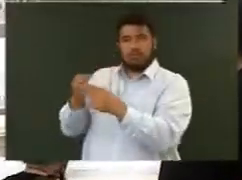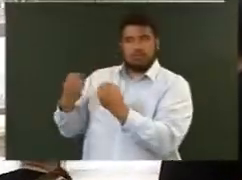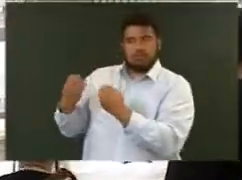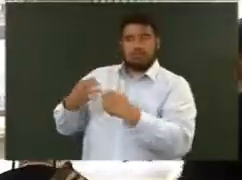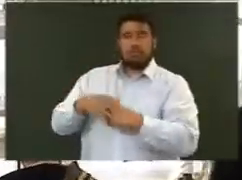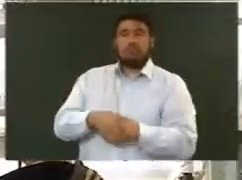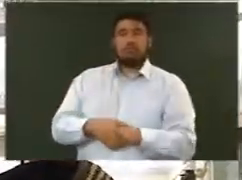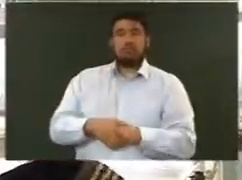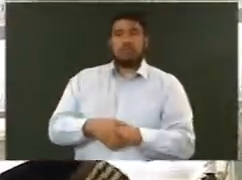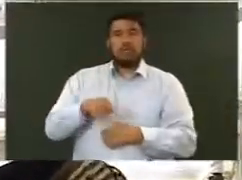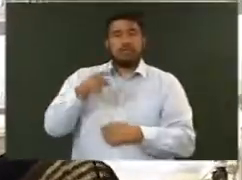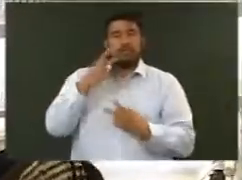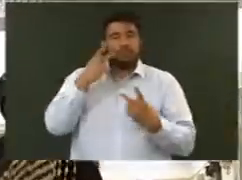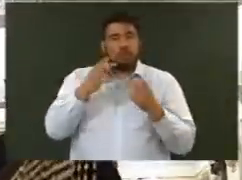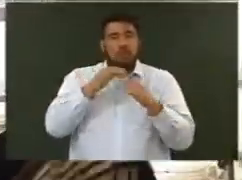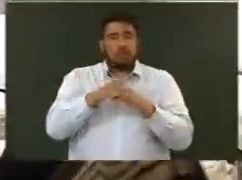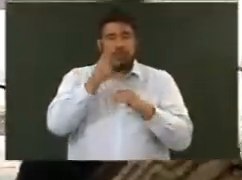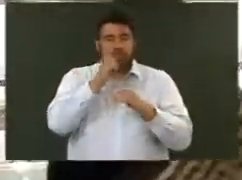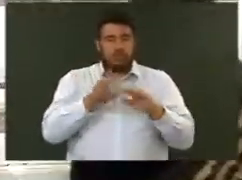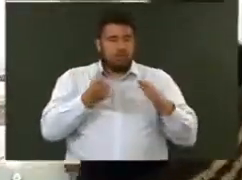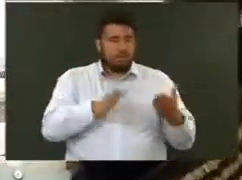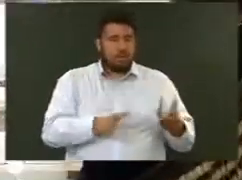uwhakaro tōne.